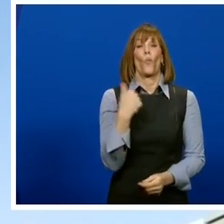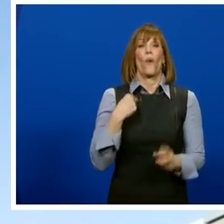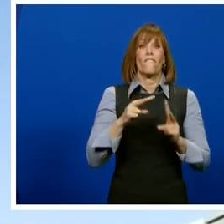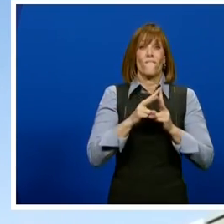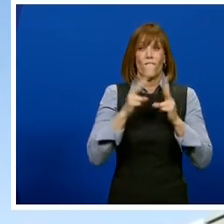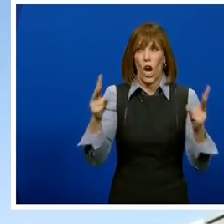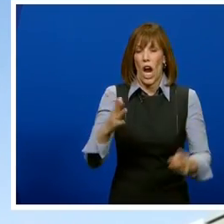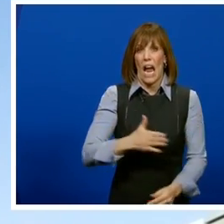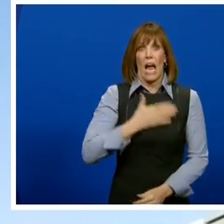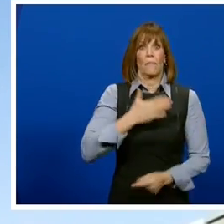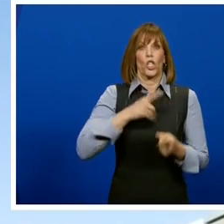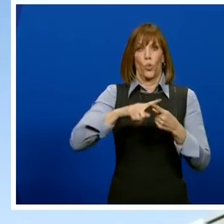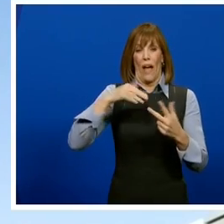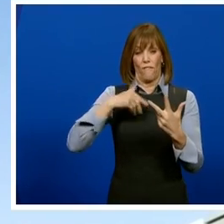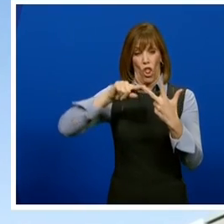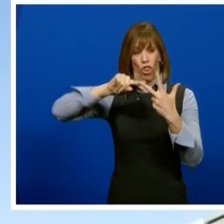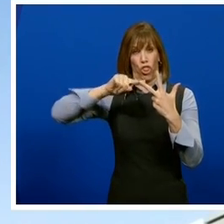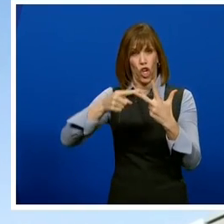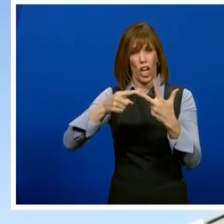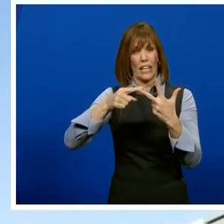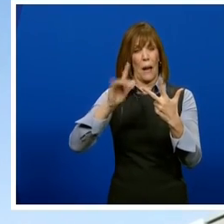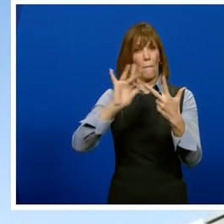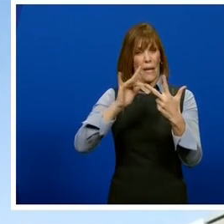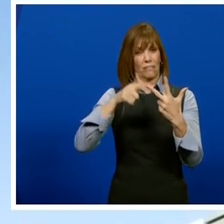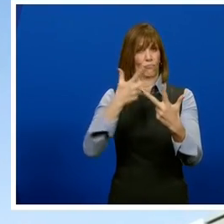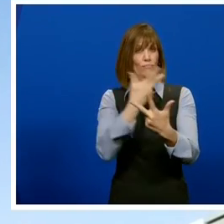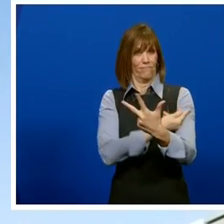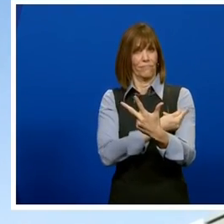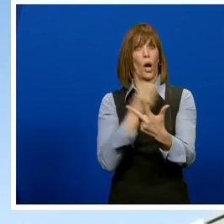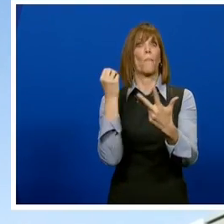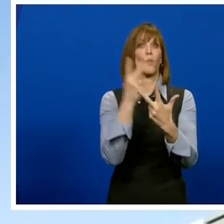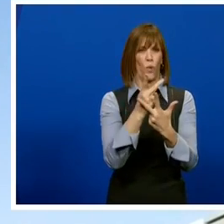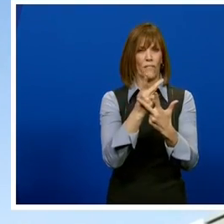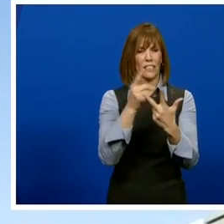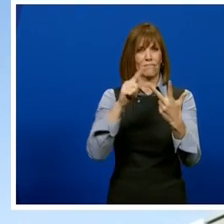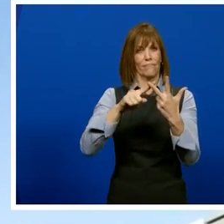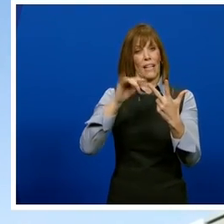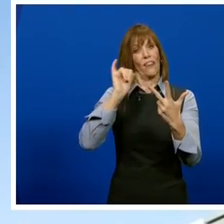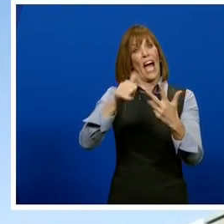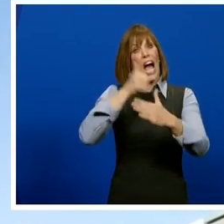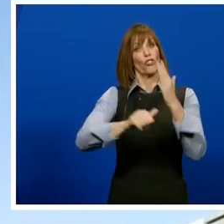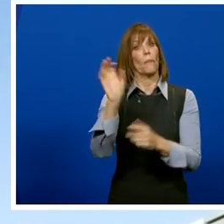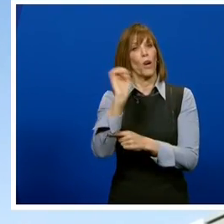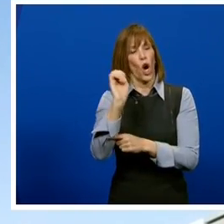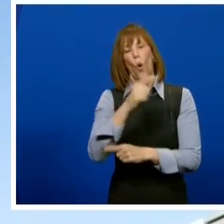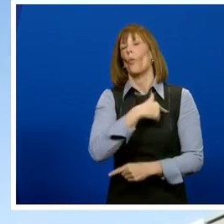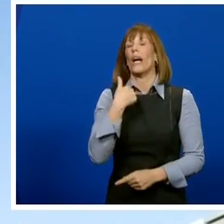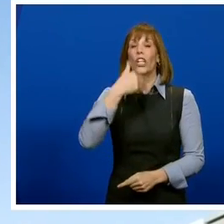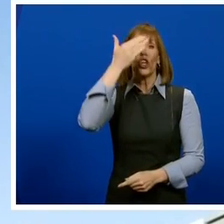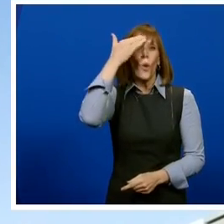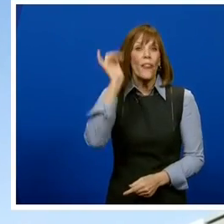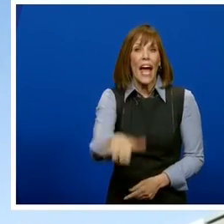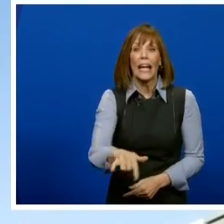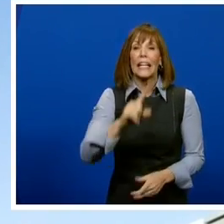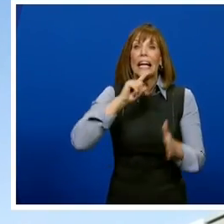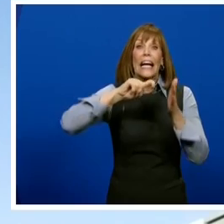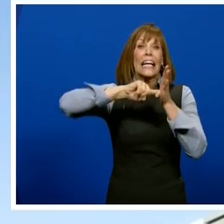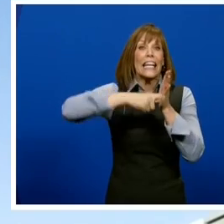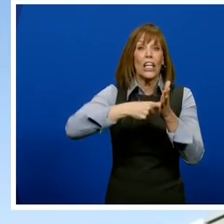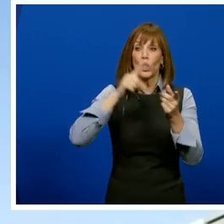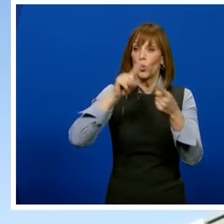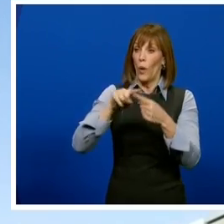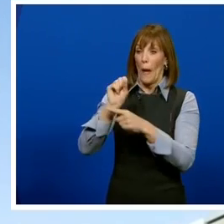to have a third vaccine approved under emergency use authorization. We know that the key to